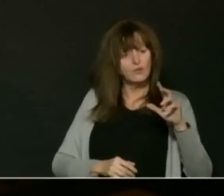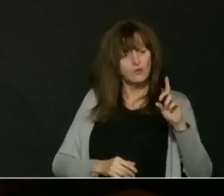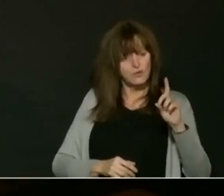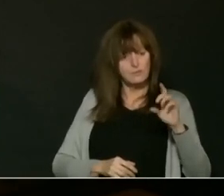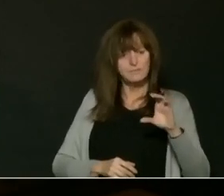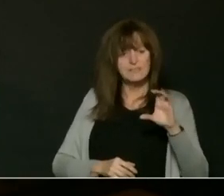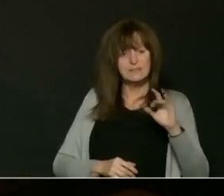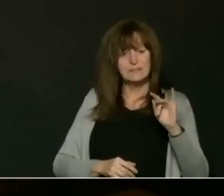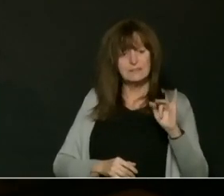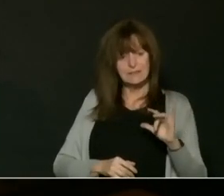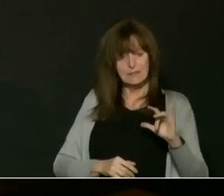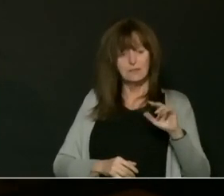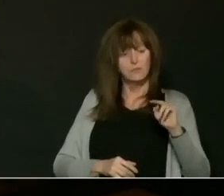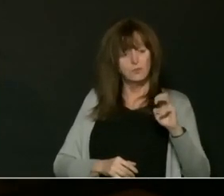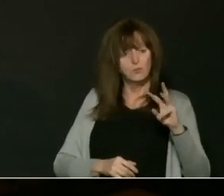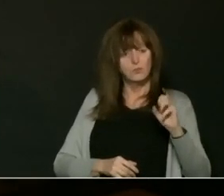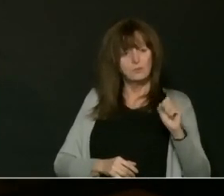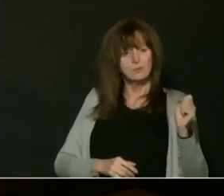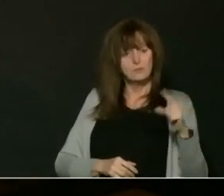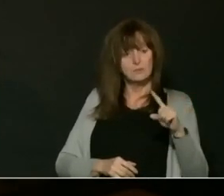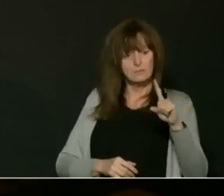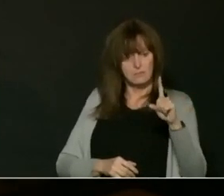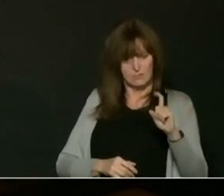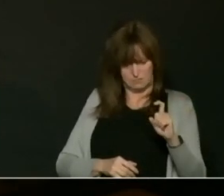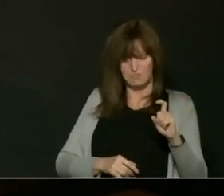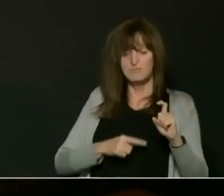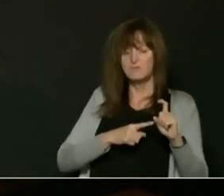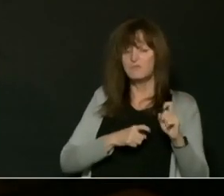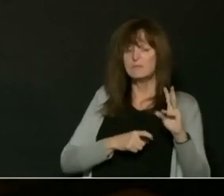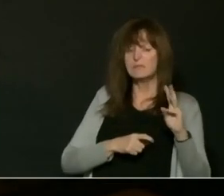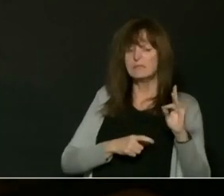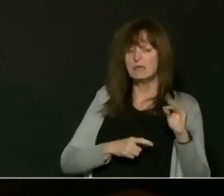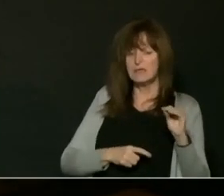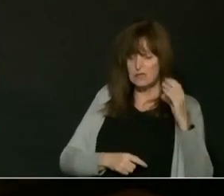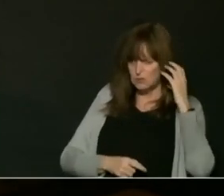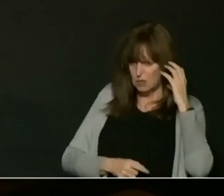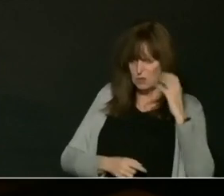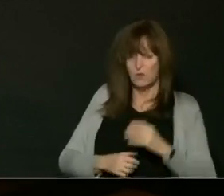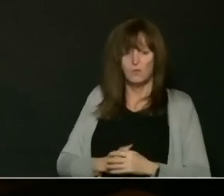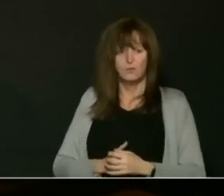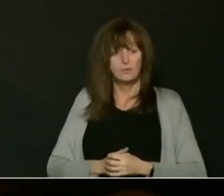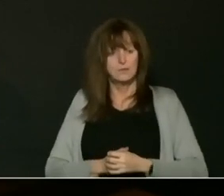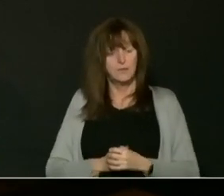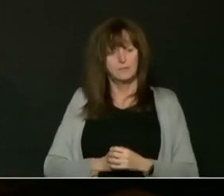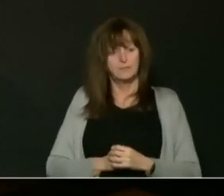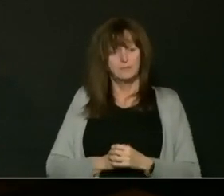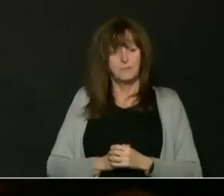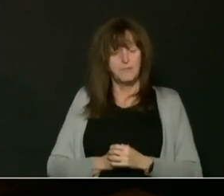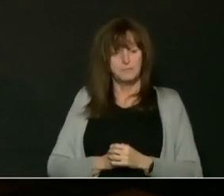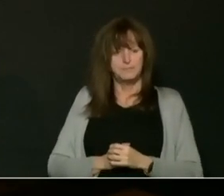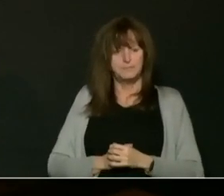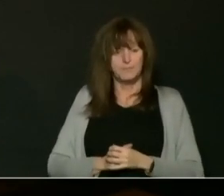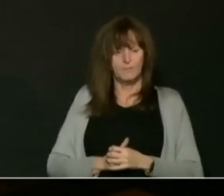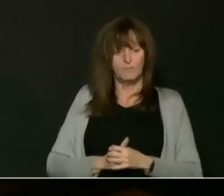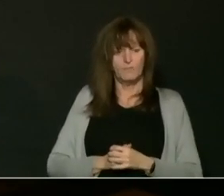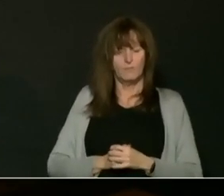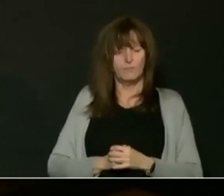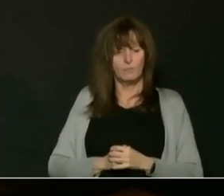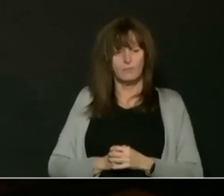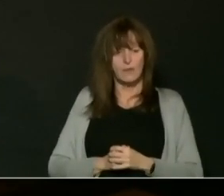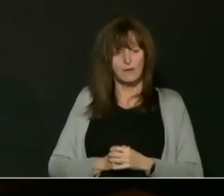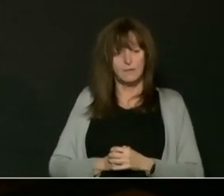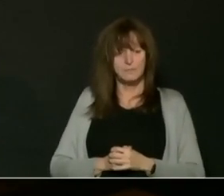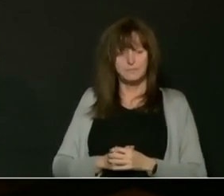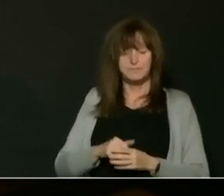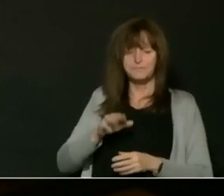go ahead. Hi, Dr. Moore. Thanks for taking my question. Doctor, aside from yourself, Ontarians have turned to the Premier for advice on